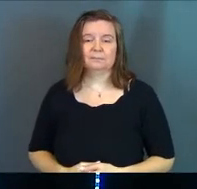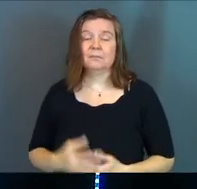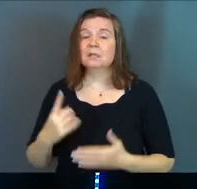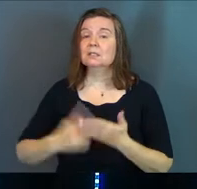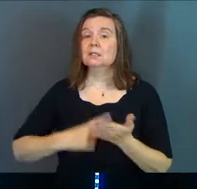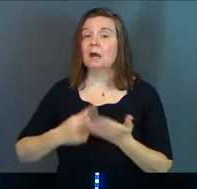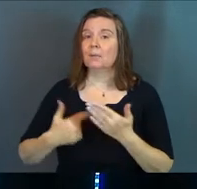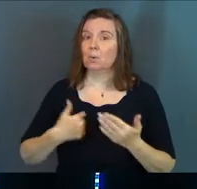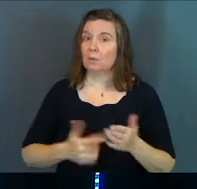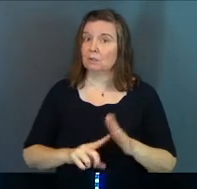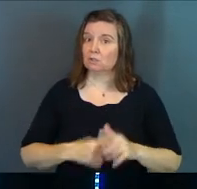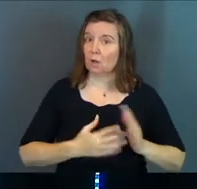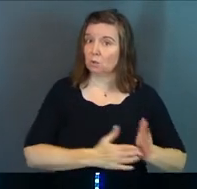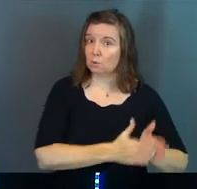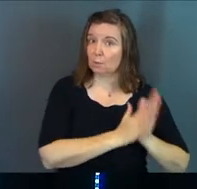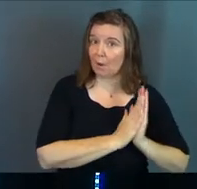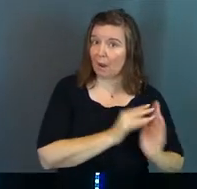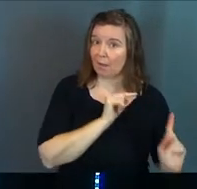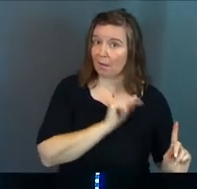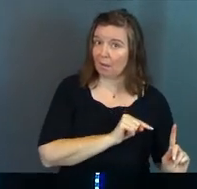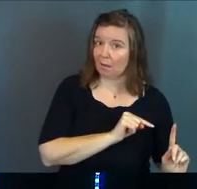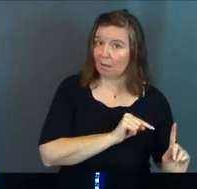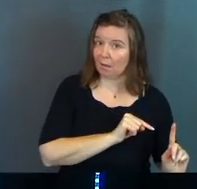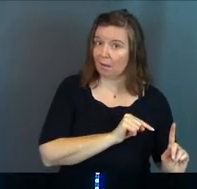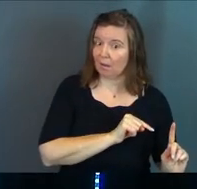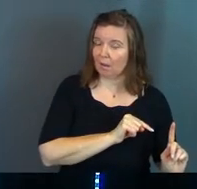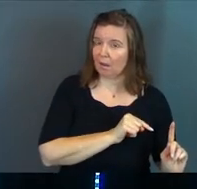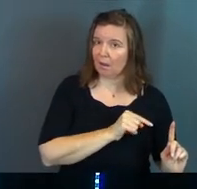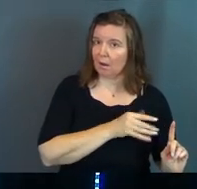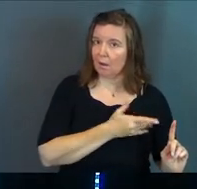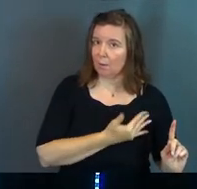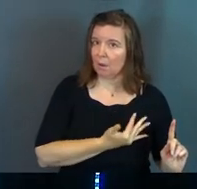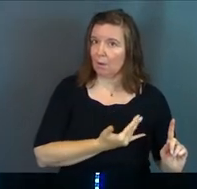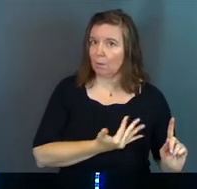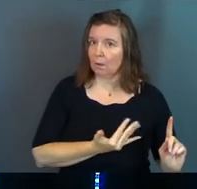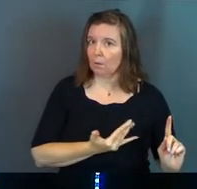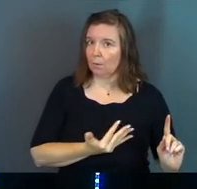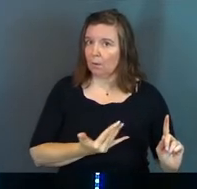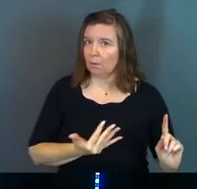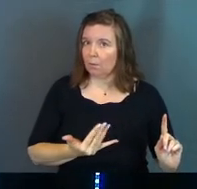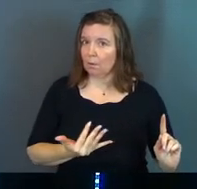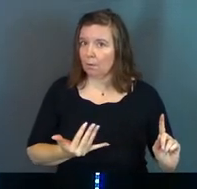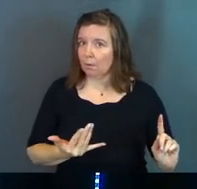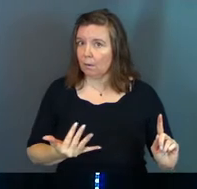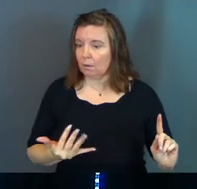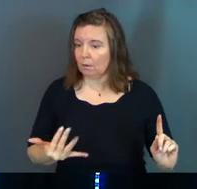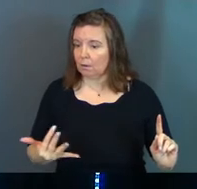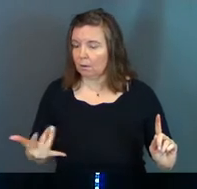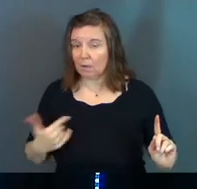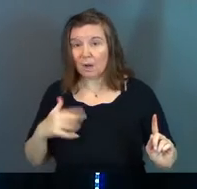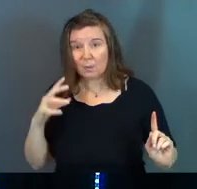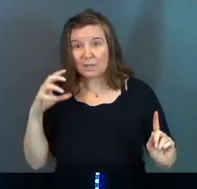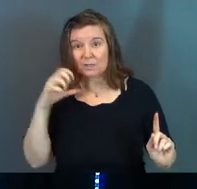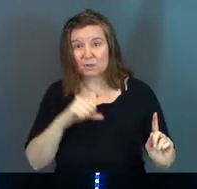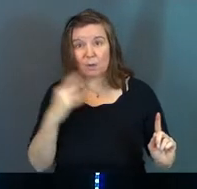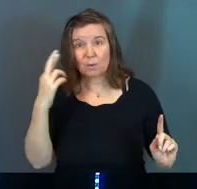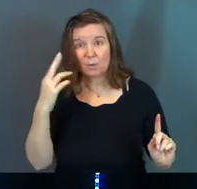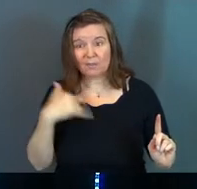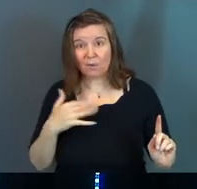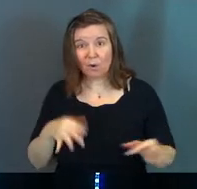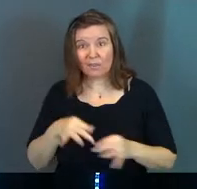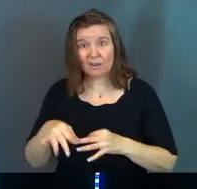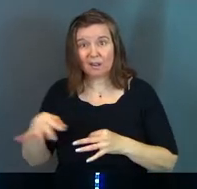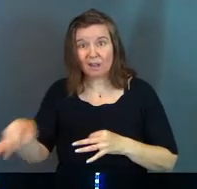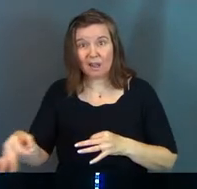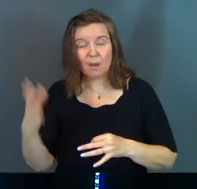Sometimes we go to pray and there's a delay in our answer. And we assume the reason for